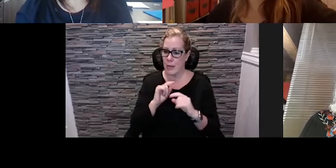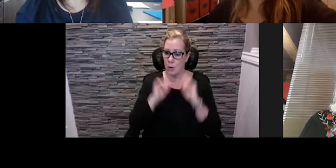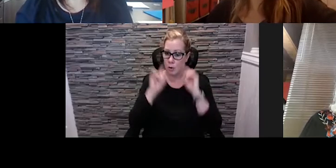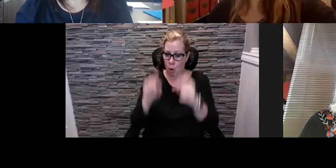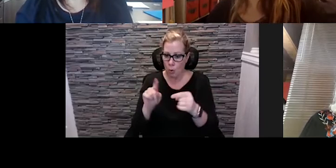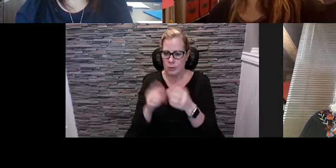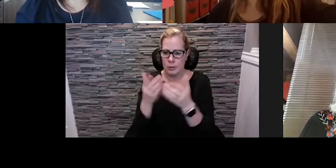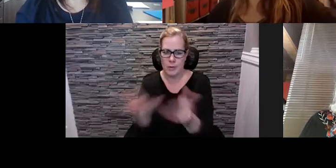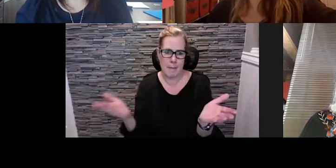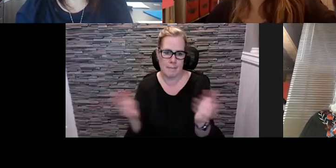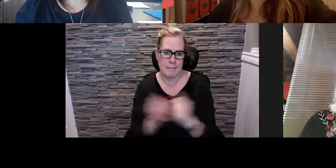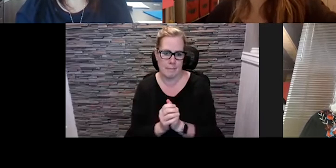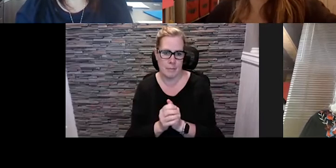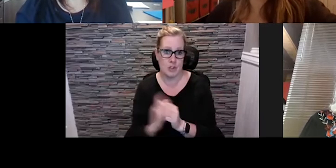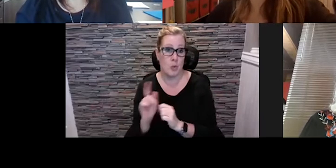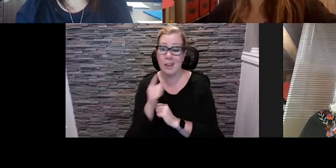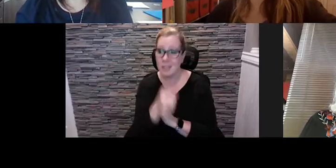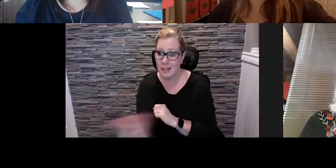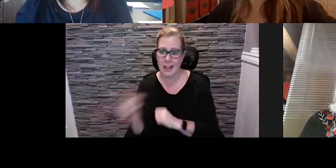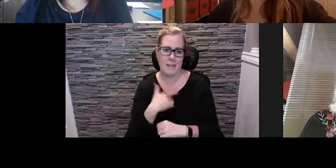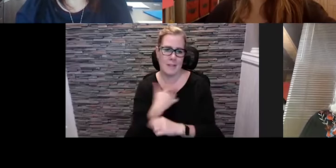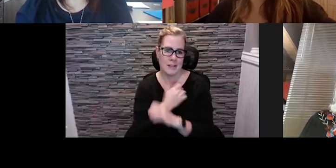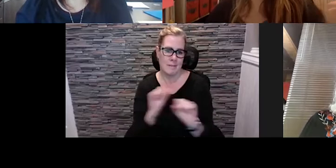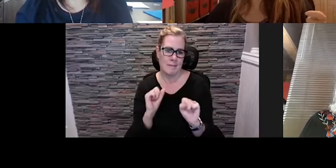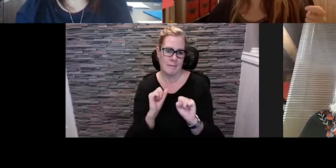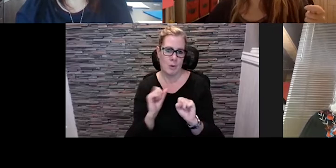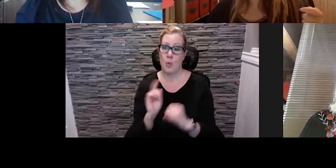are to where they feel safe and comfortable